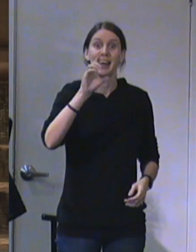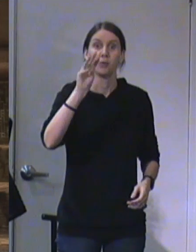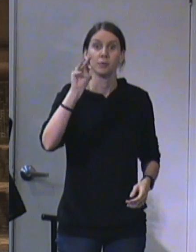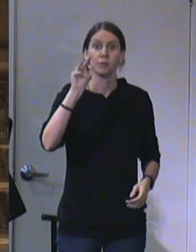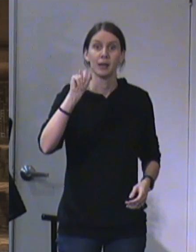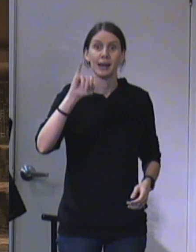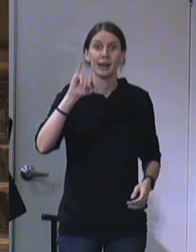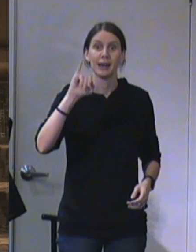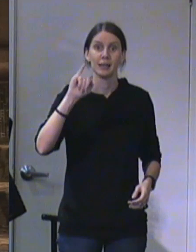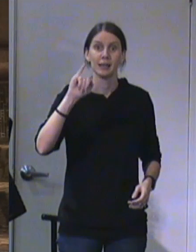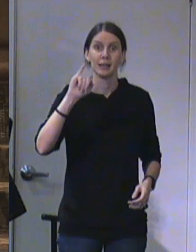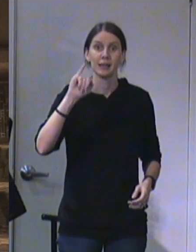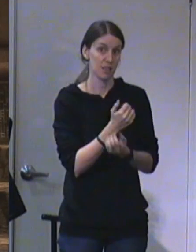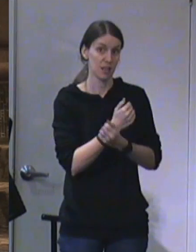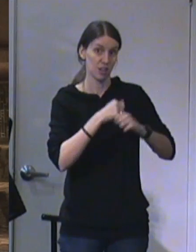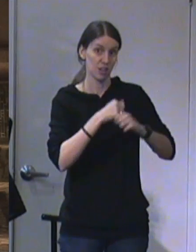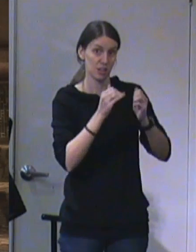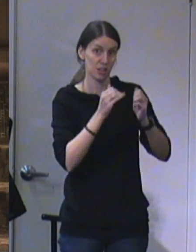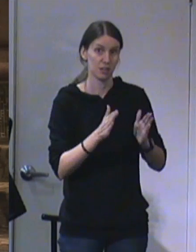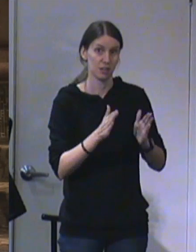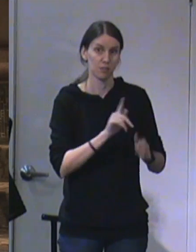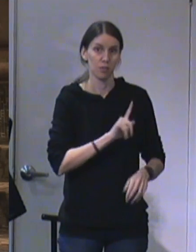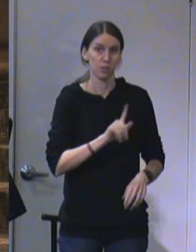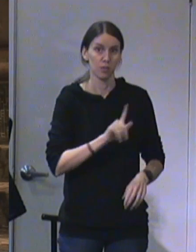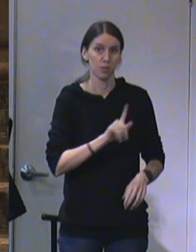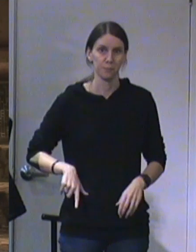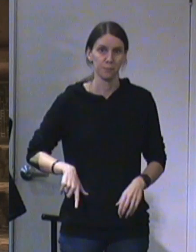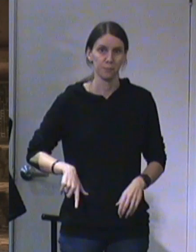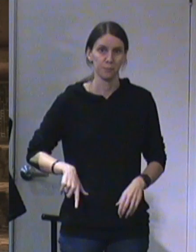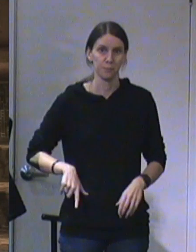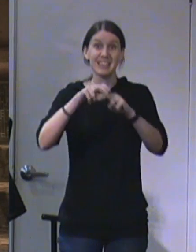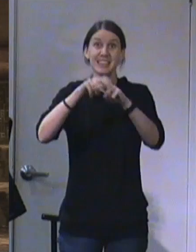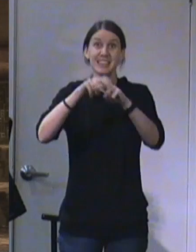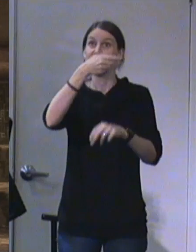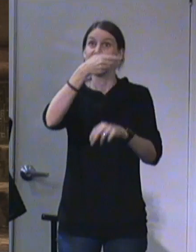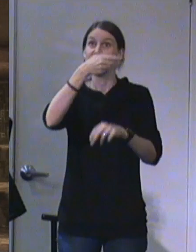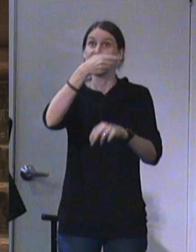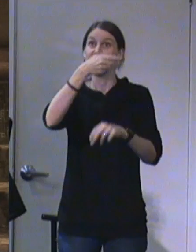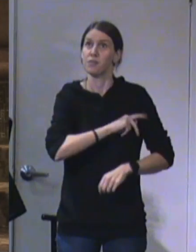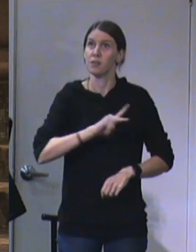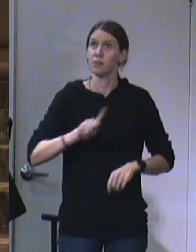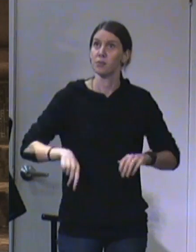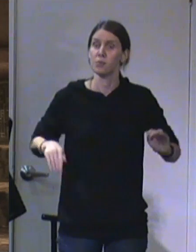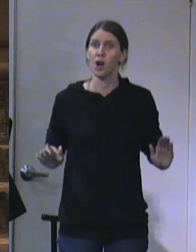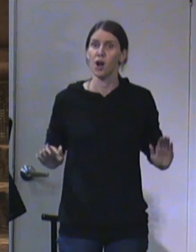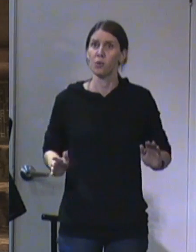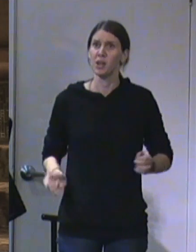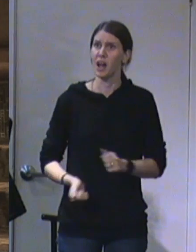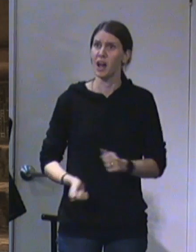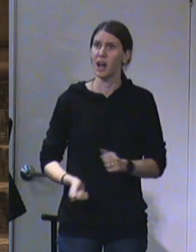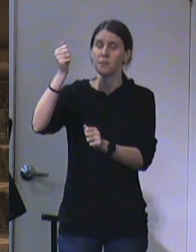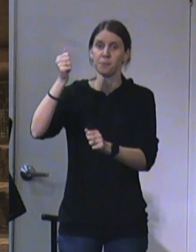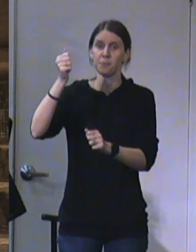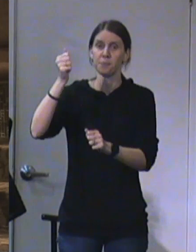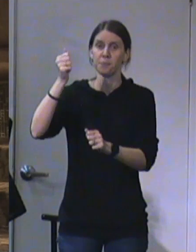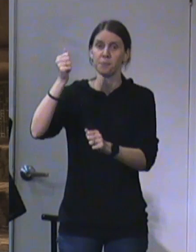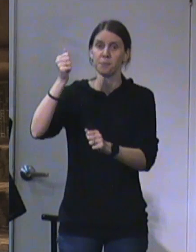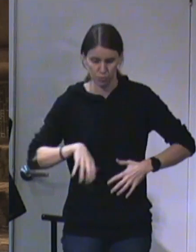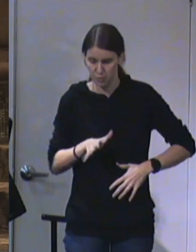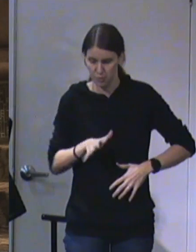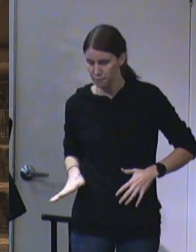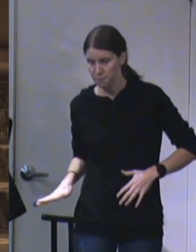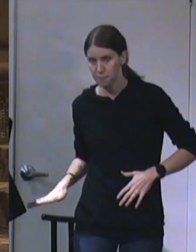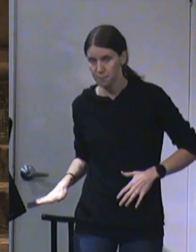that means. It says, Sitting upon a throne, high and lifted up, and his train filled the